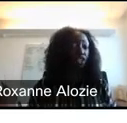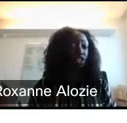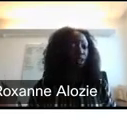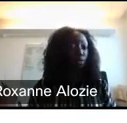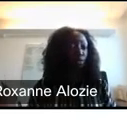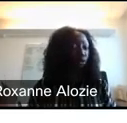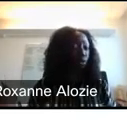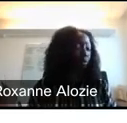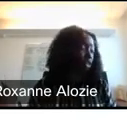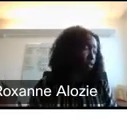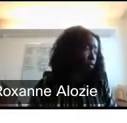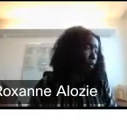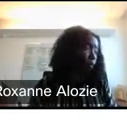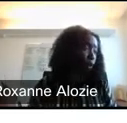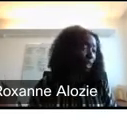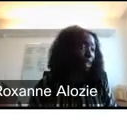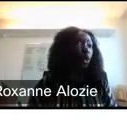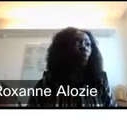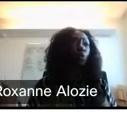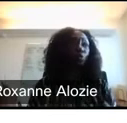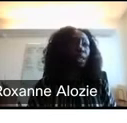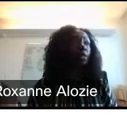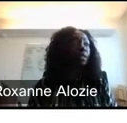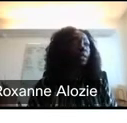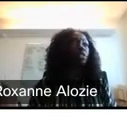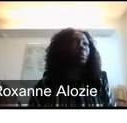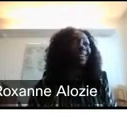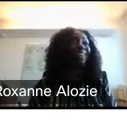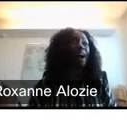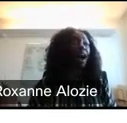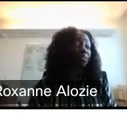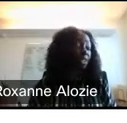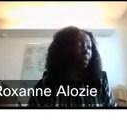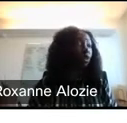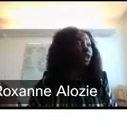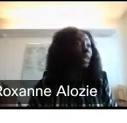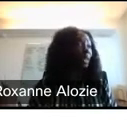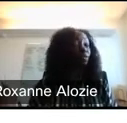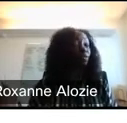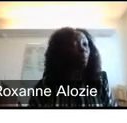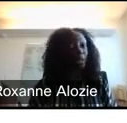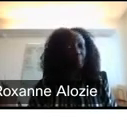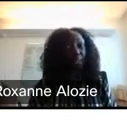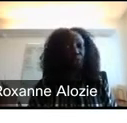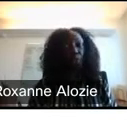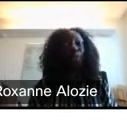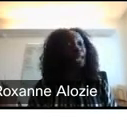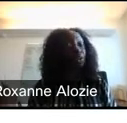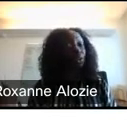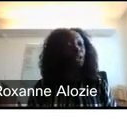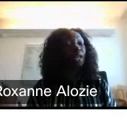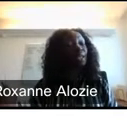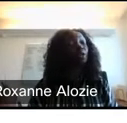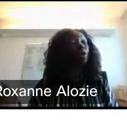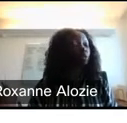things like check for your, your project's credit worthiness. We're really going to be spending a lot of time looking at the development impact. And Lori